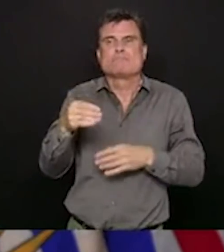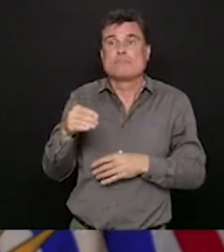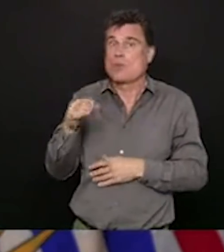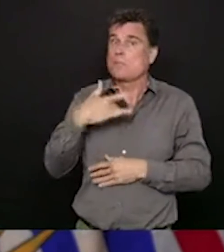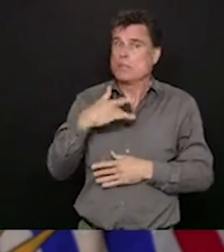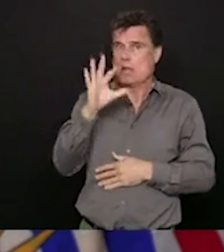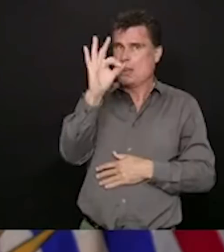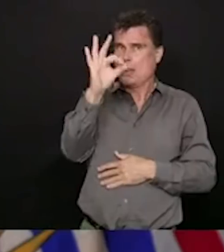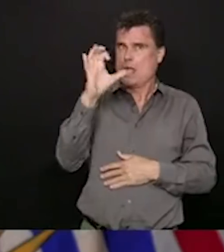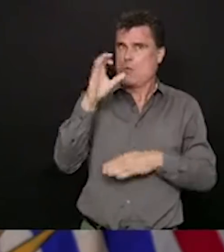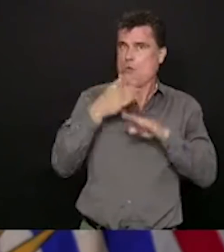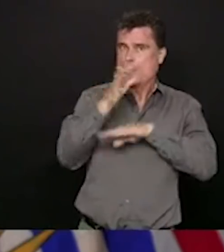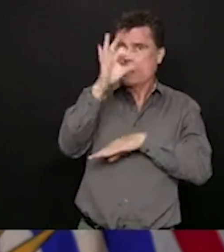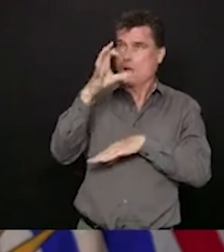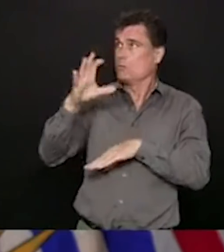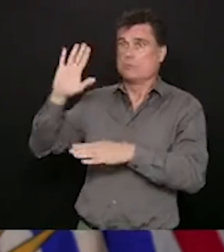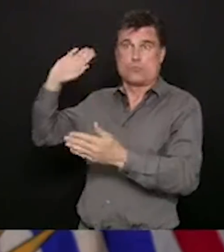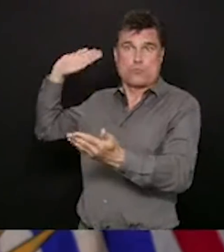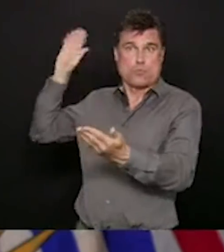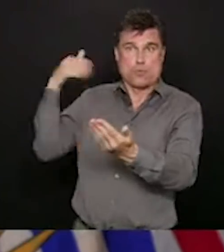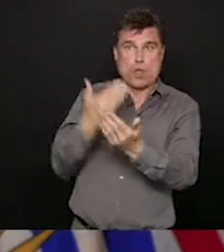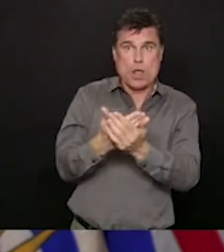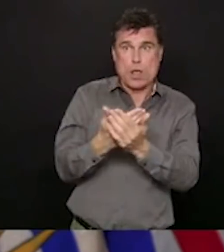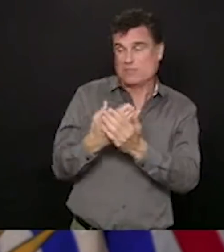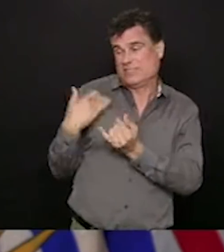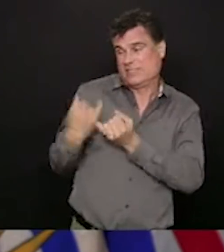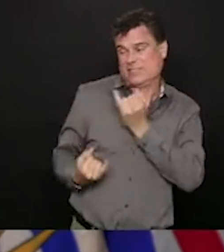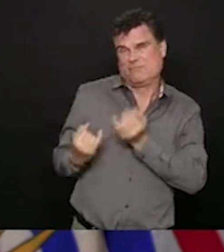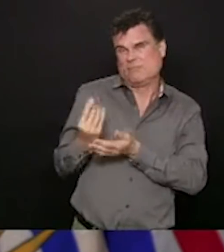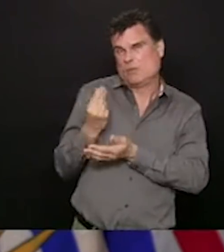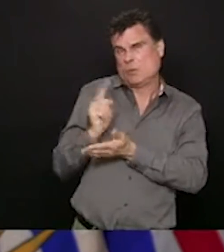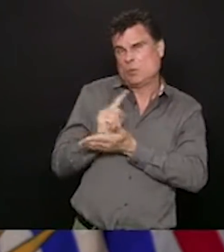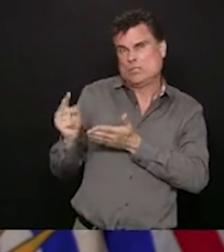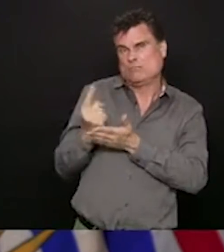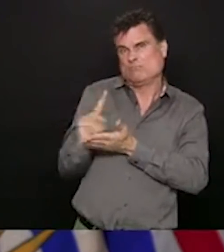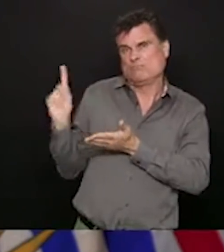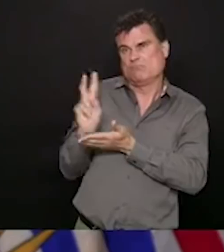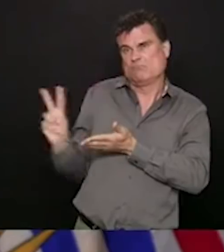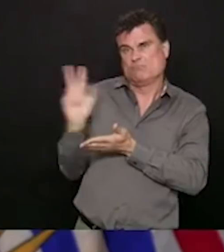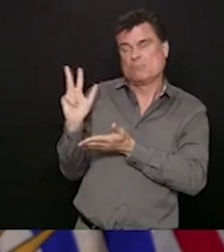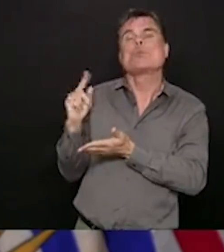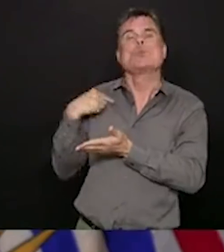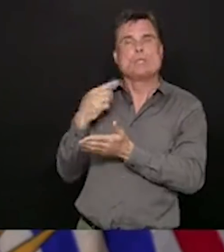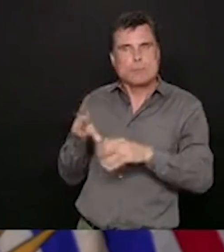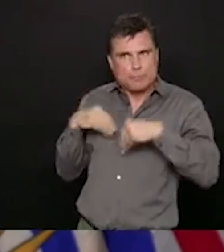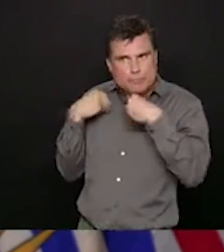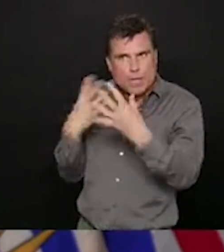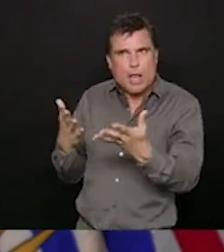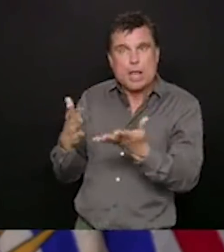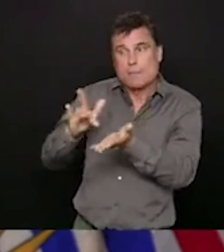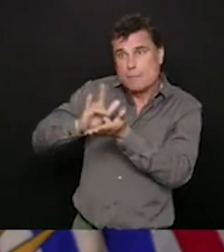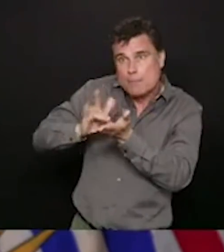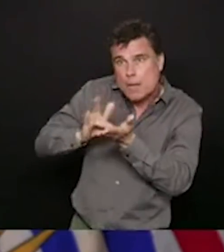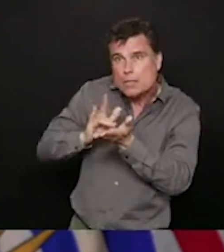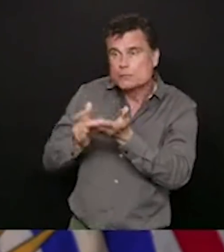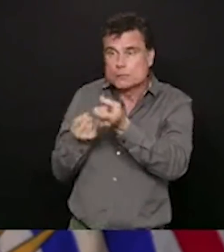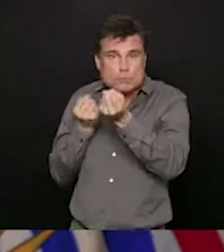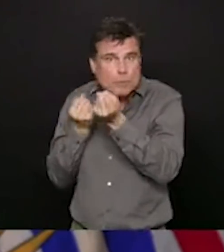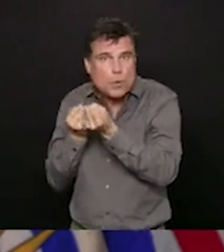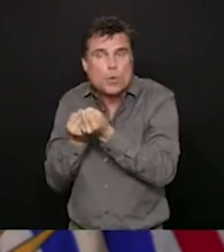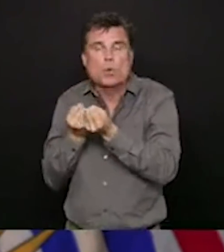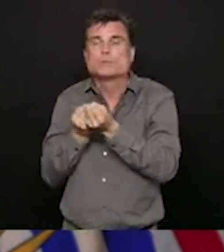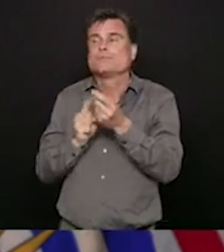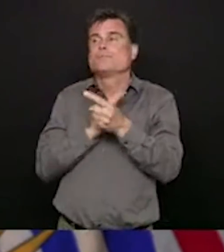the last few weeks, we've provided them with both medical support, social supports, and accommodation